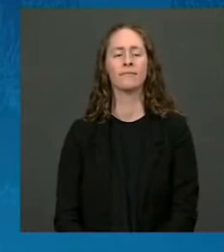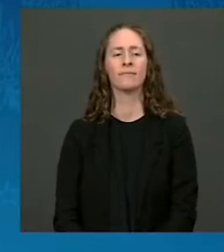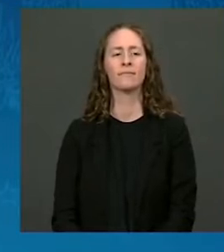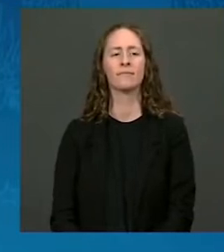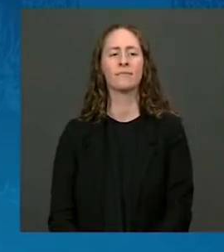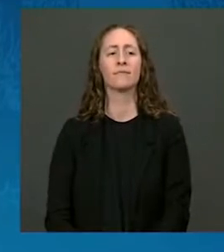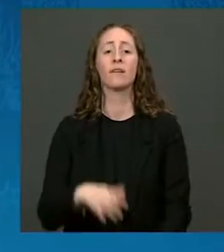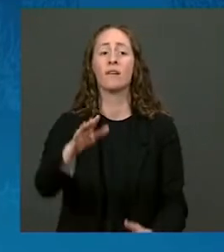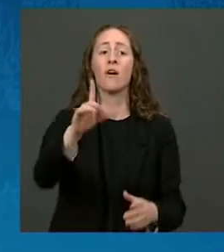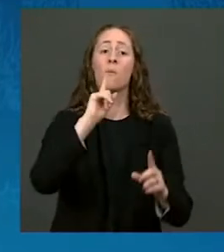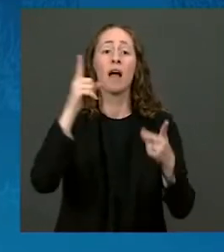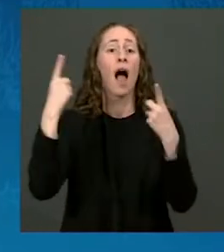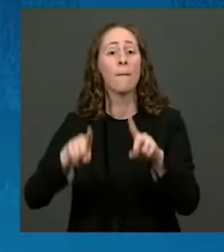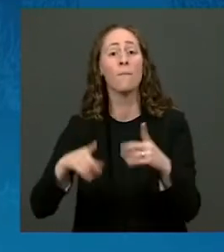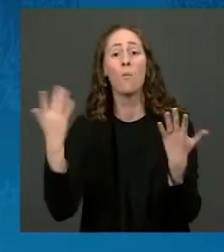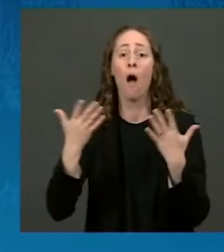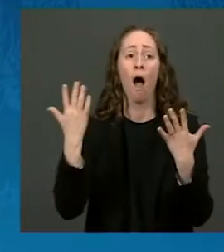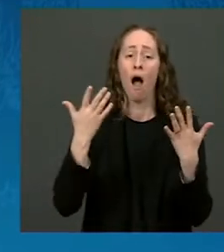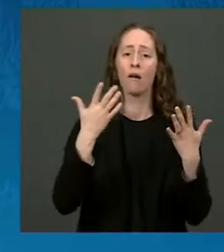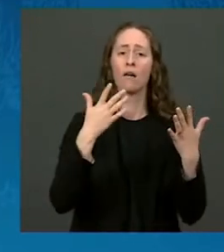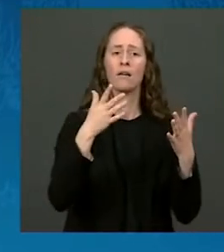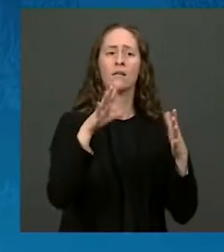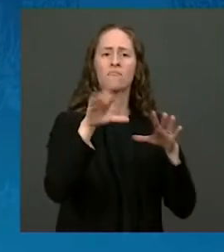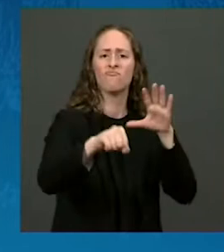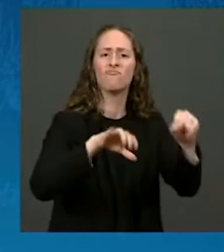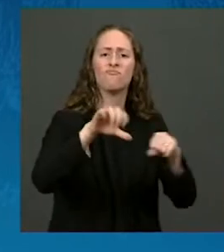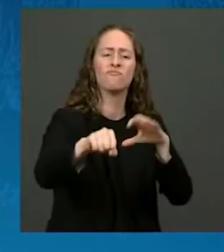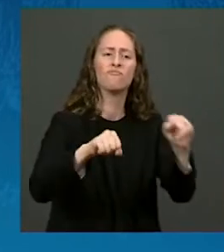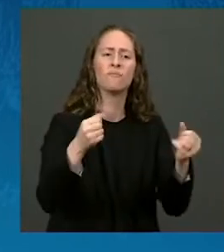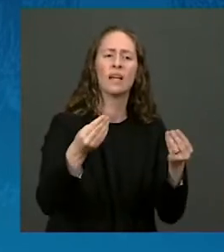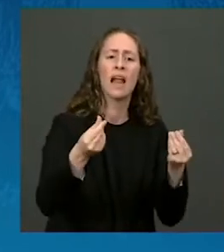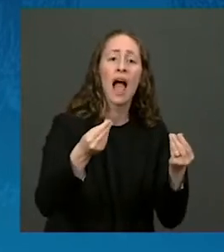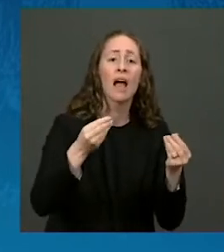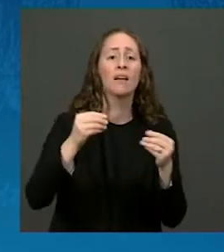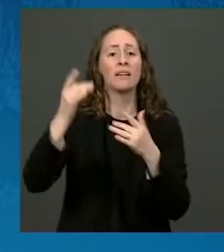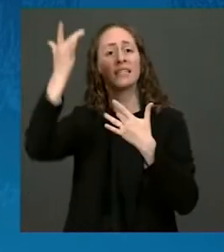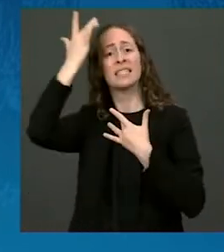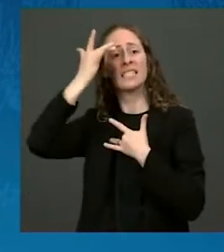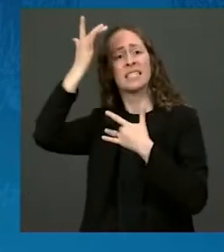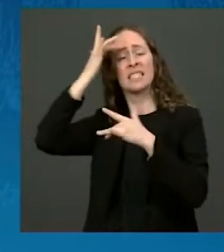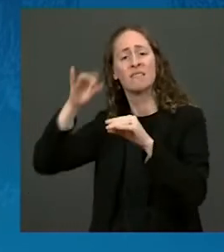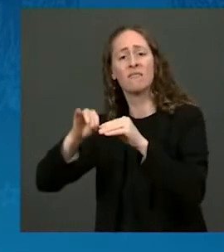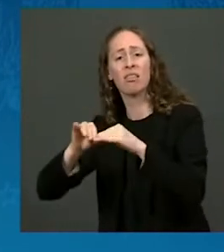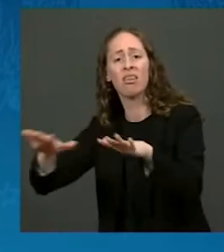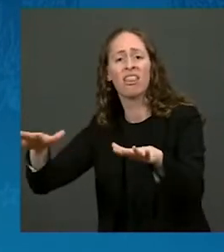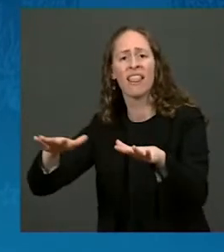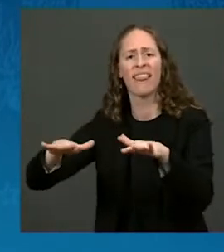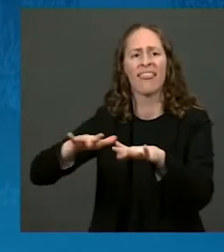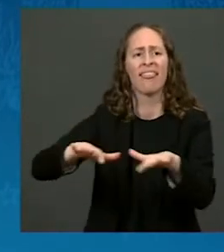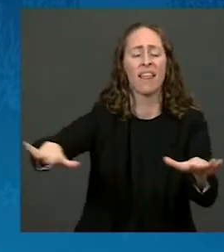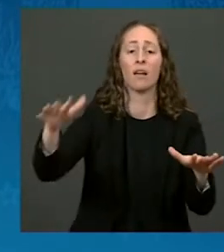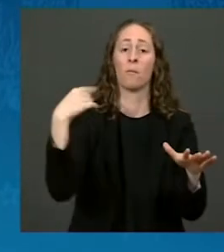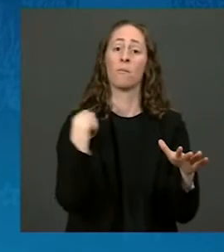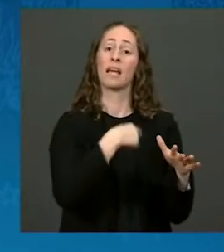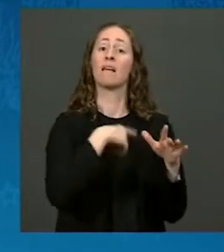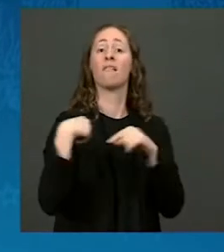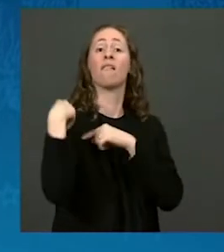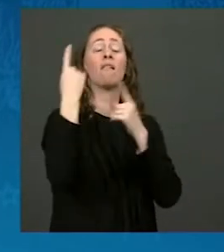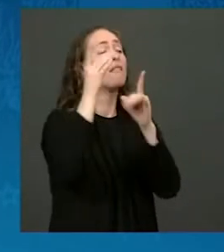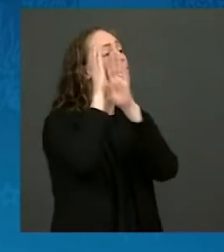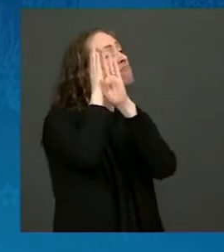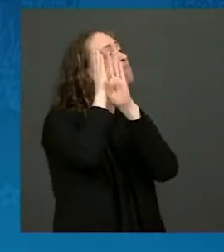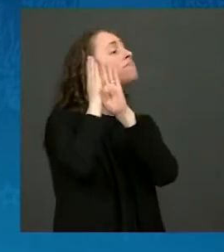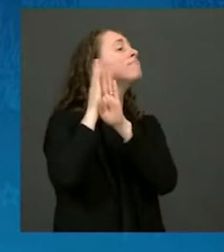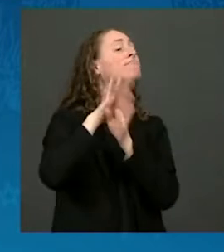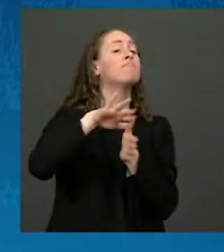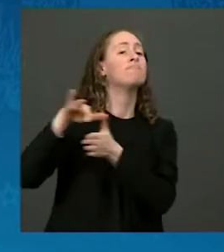We must not shy away from this shameful past, and we must shed light on